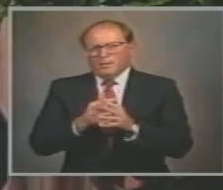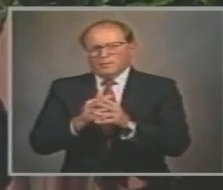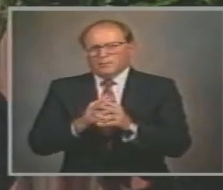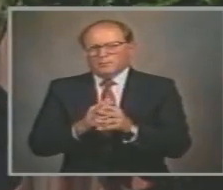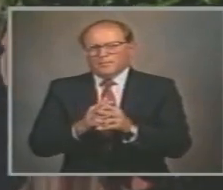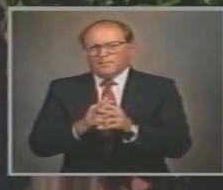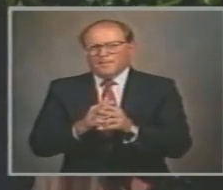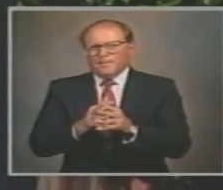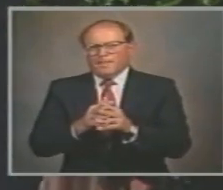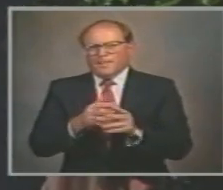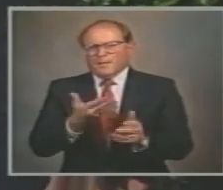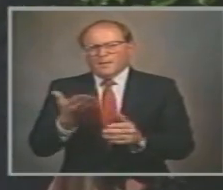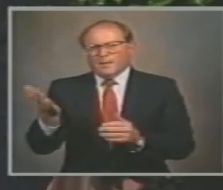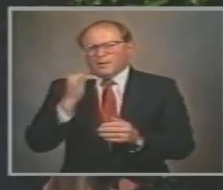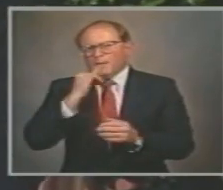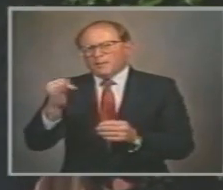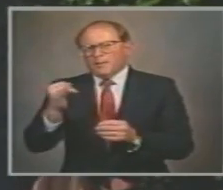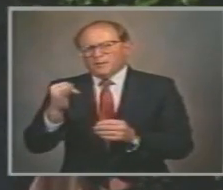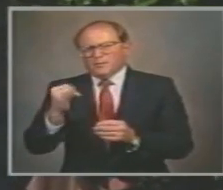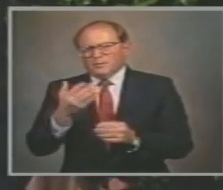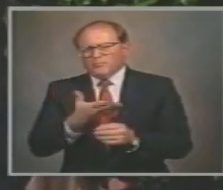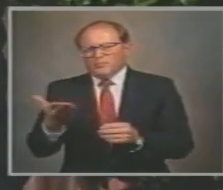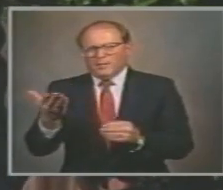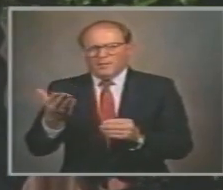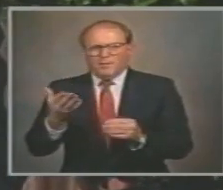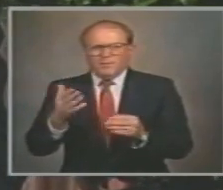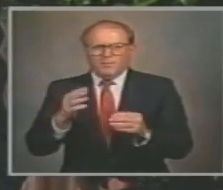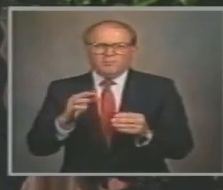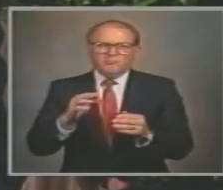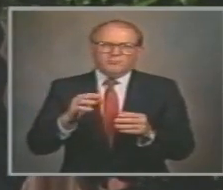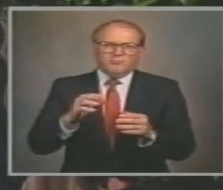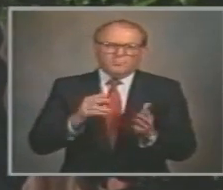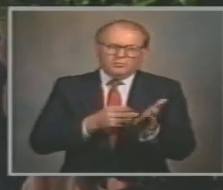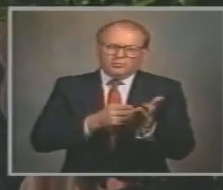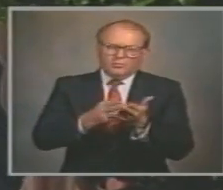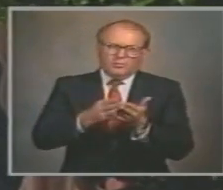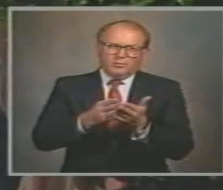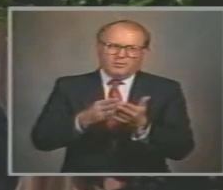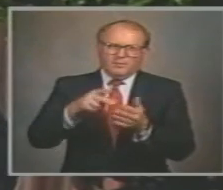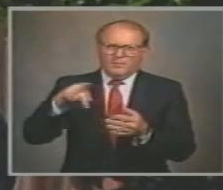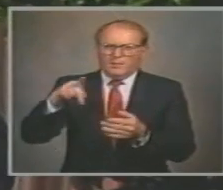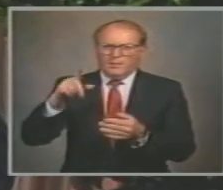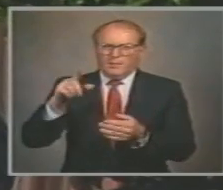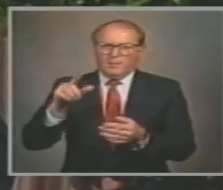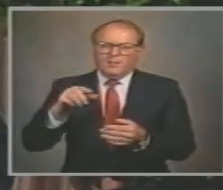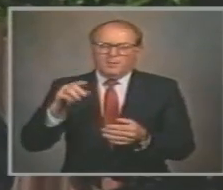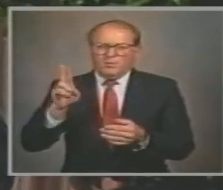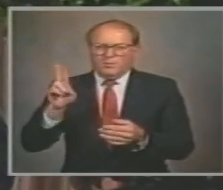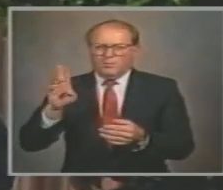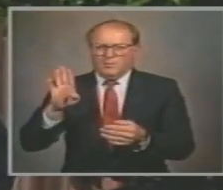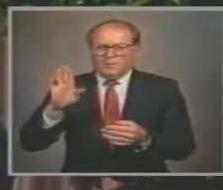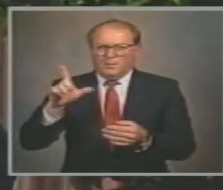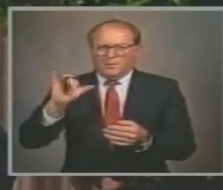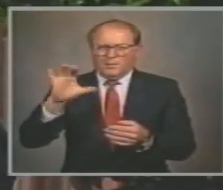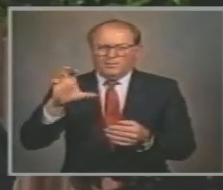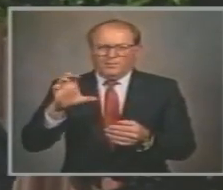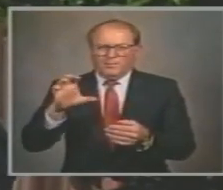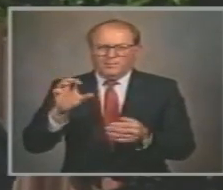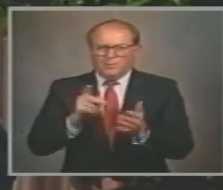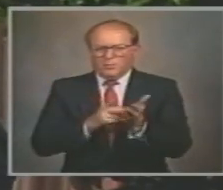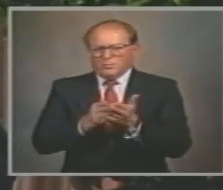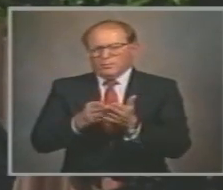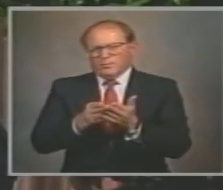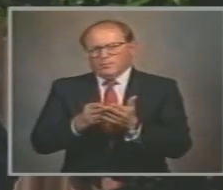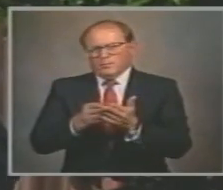But there is such a thing As public truth And public ethic Of course there